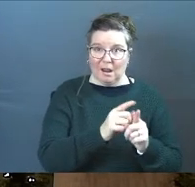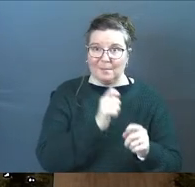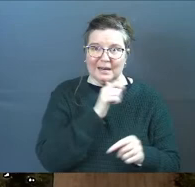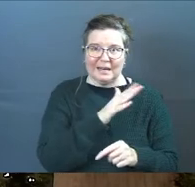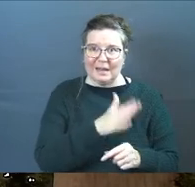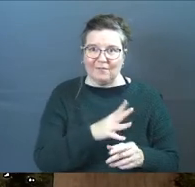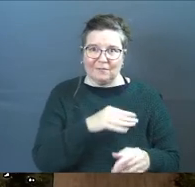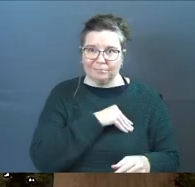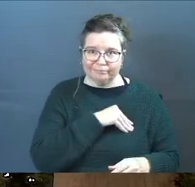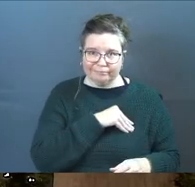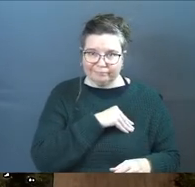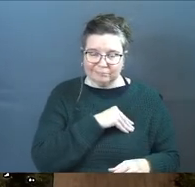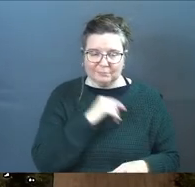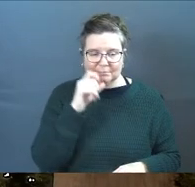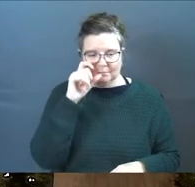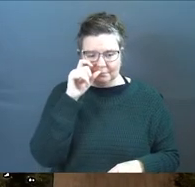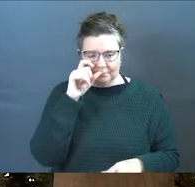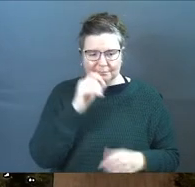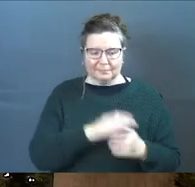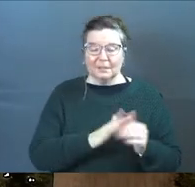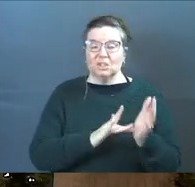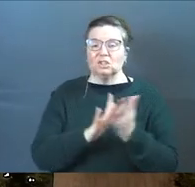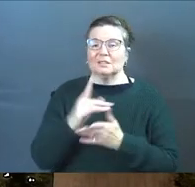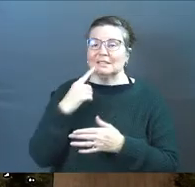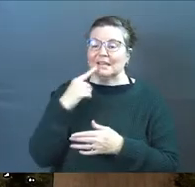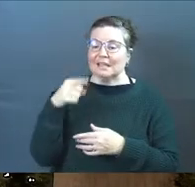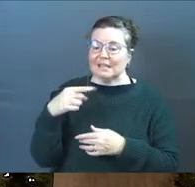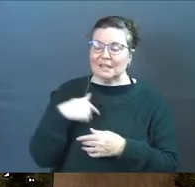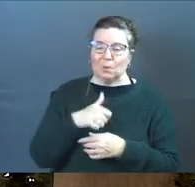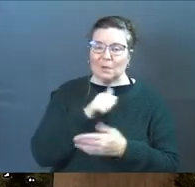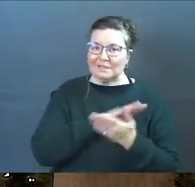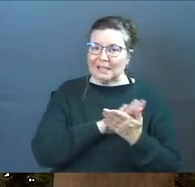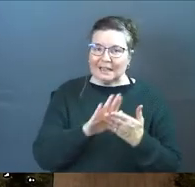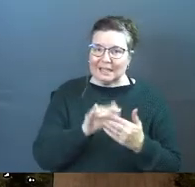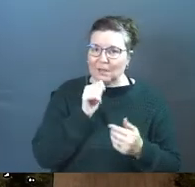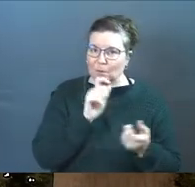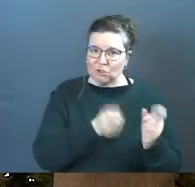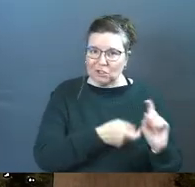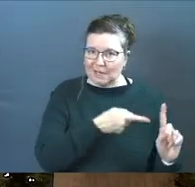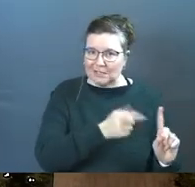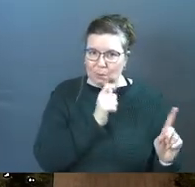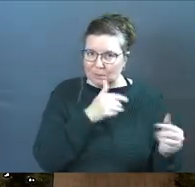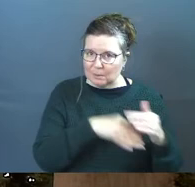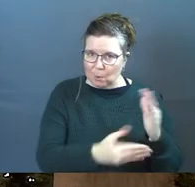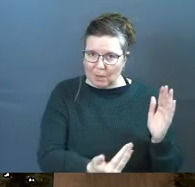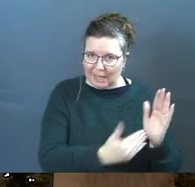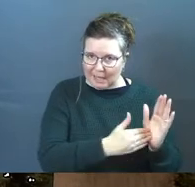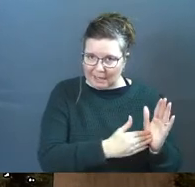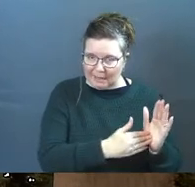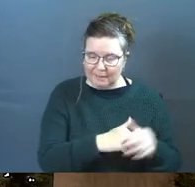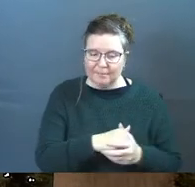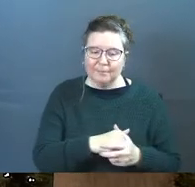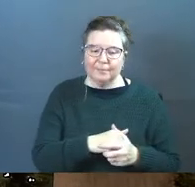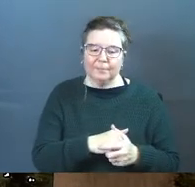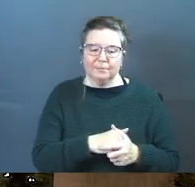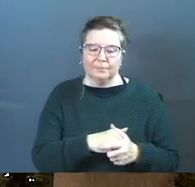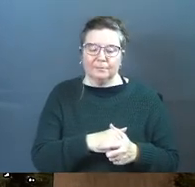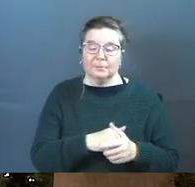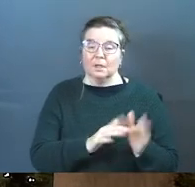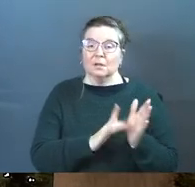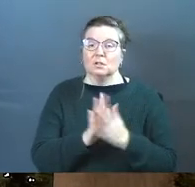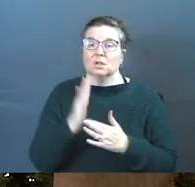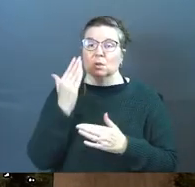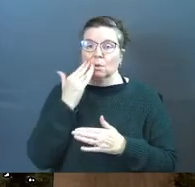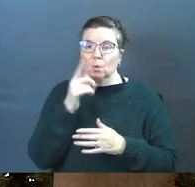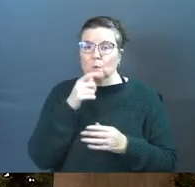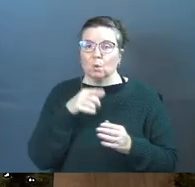but it never took and Jesus saying he wasn't clean he wasn't changed he wasn't born again for